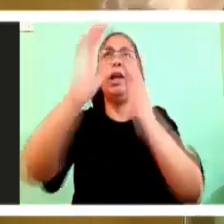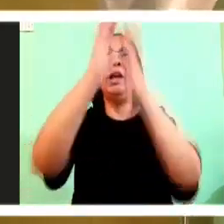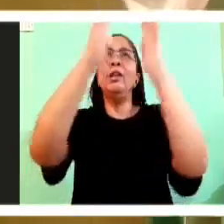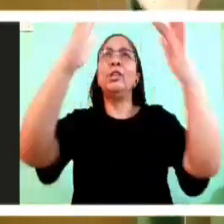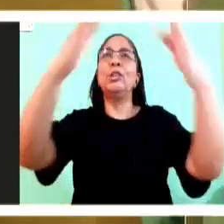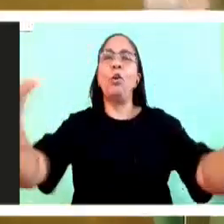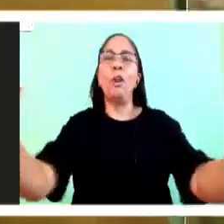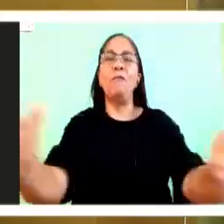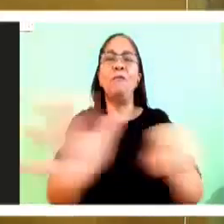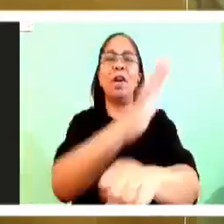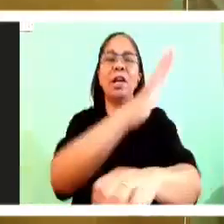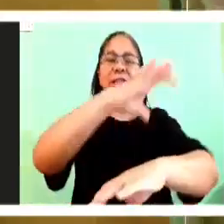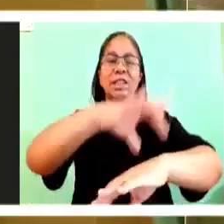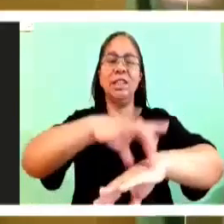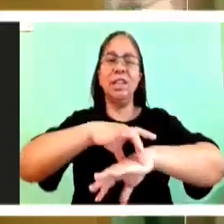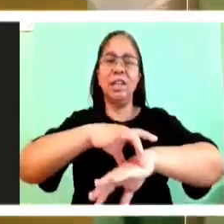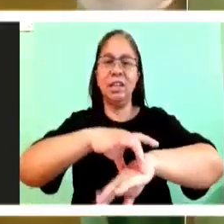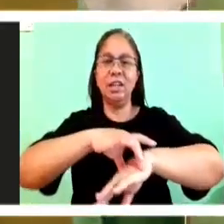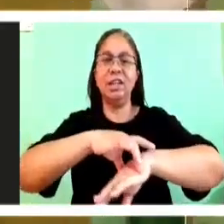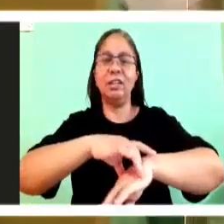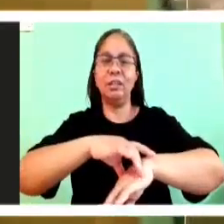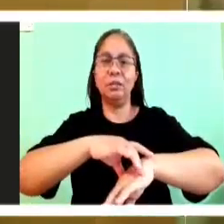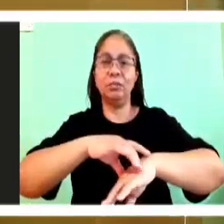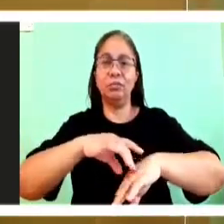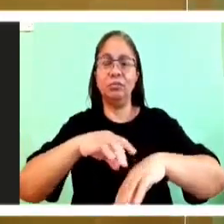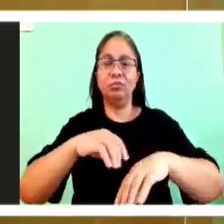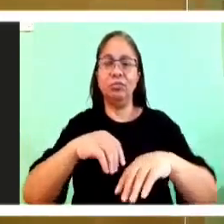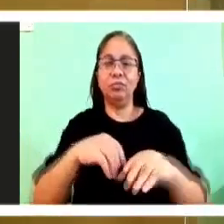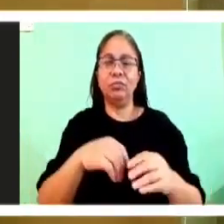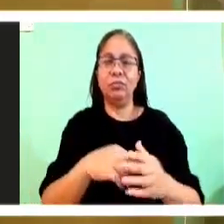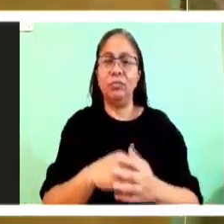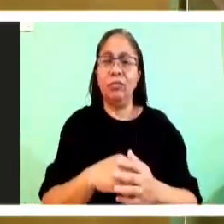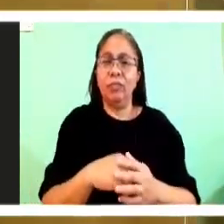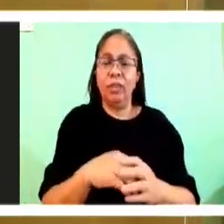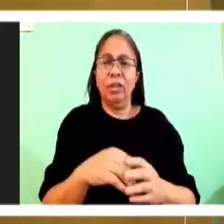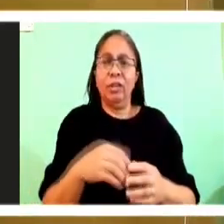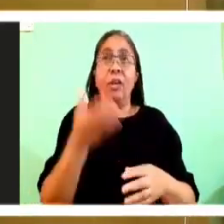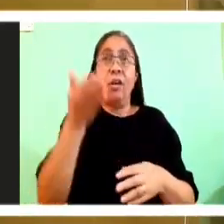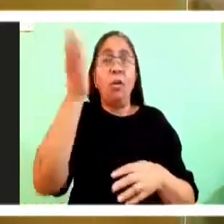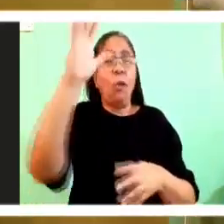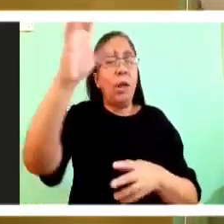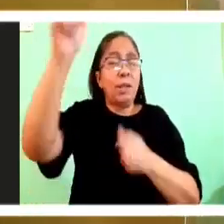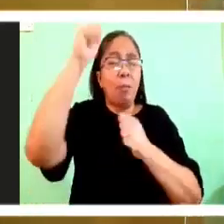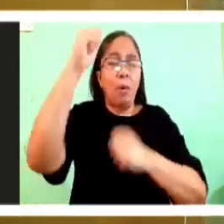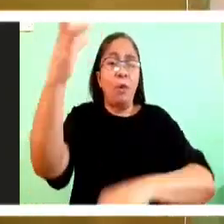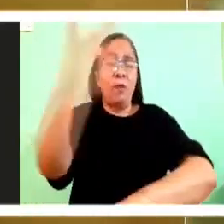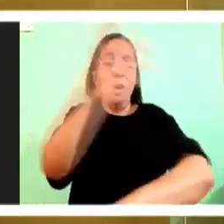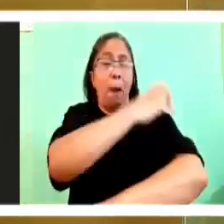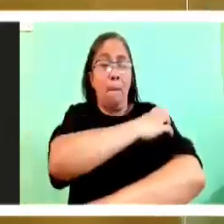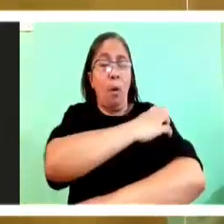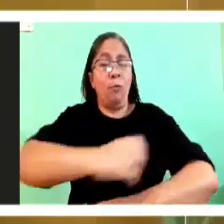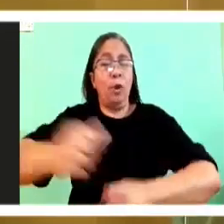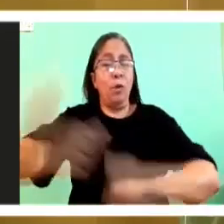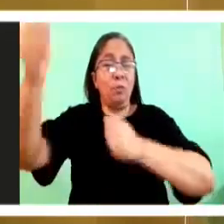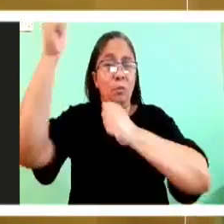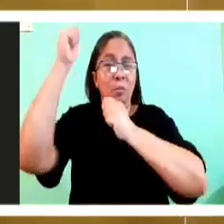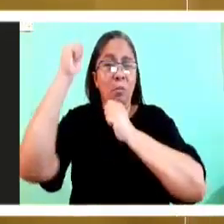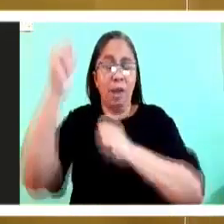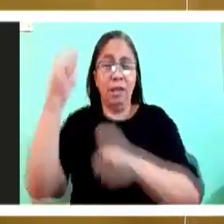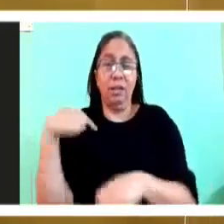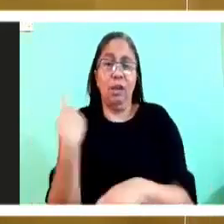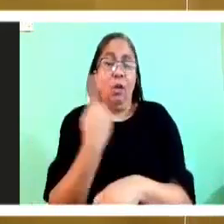God is this big, big character that we could never ever begin to put our mind and our heart around